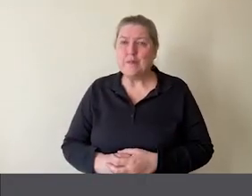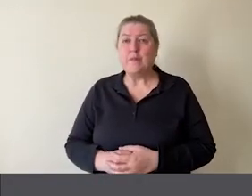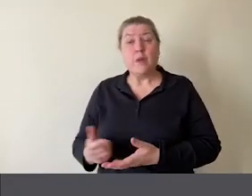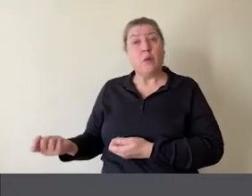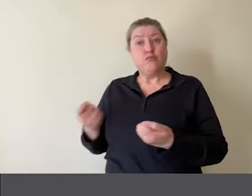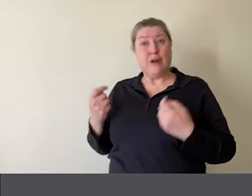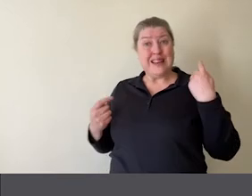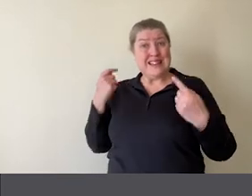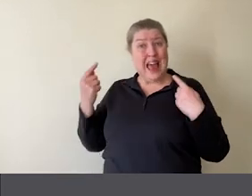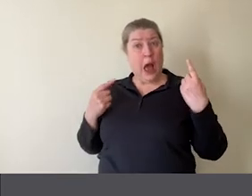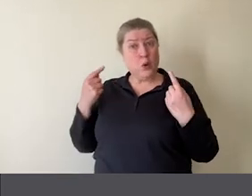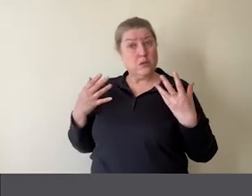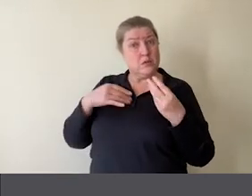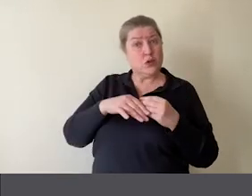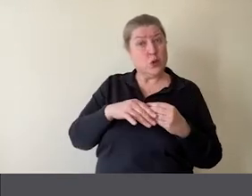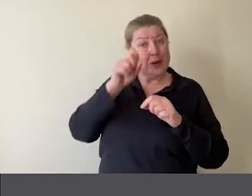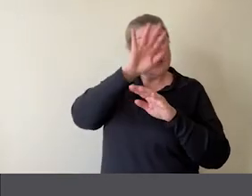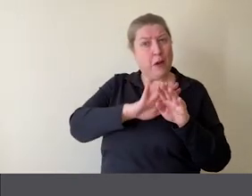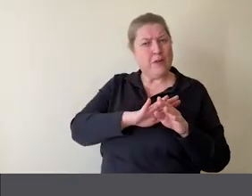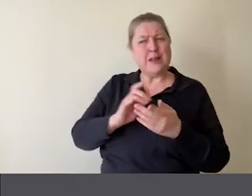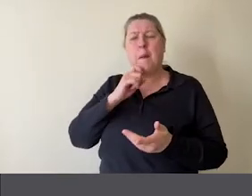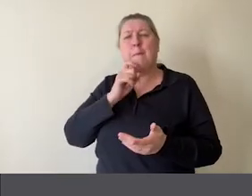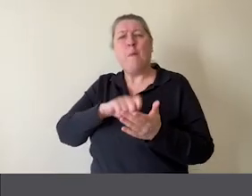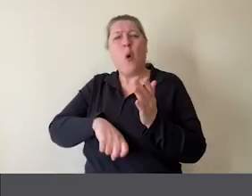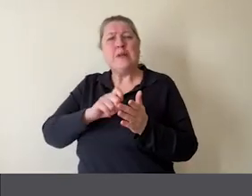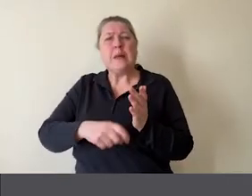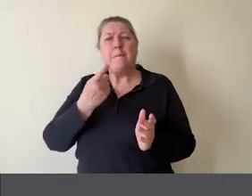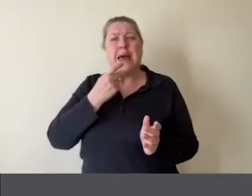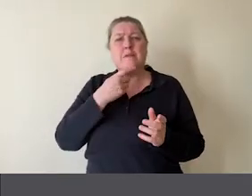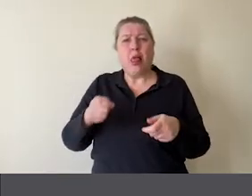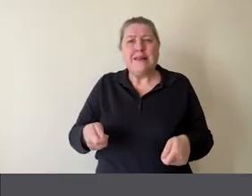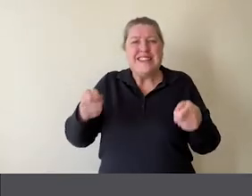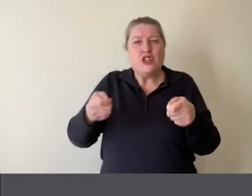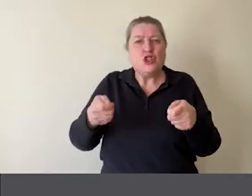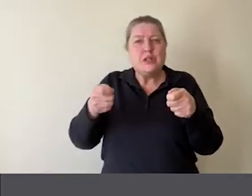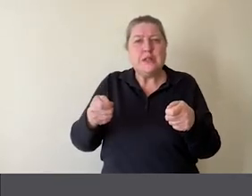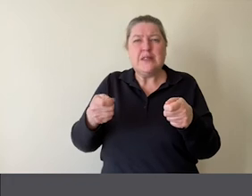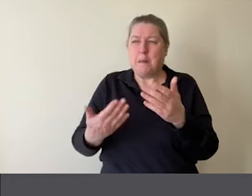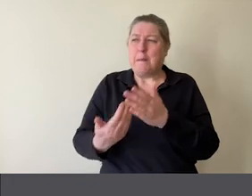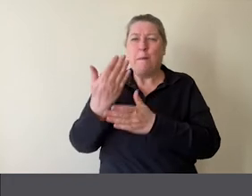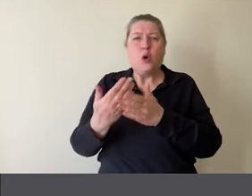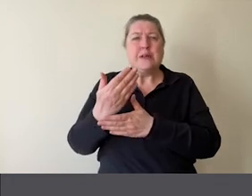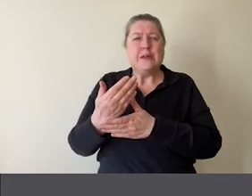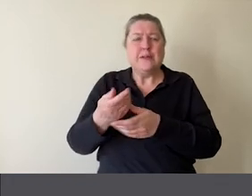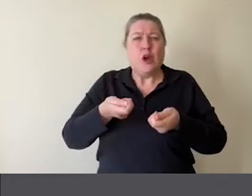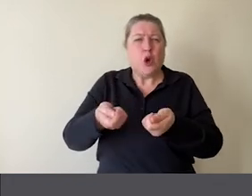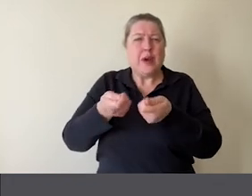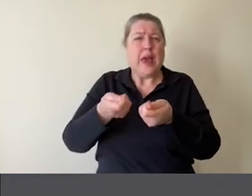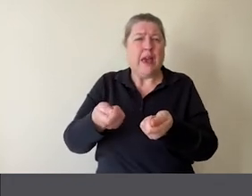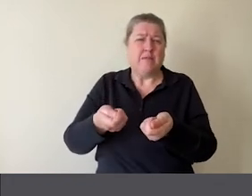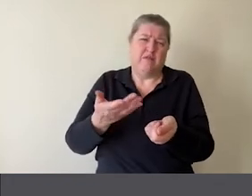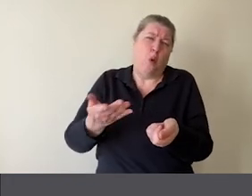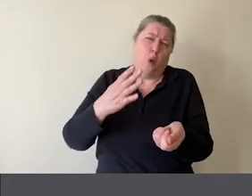experience. I bought some metal dishes and modern culinary dishes often used when people are serving